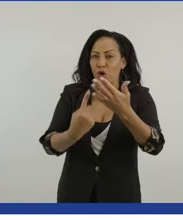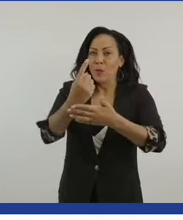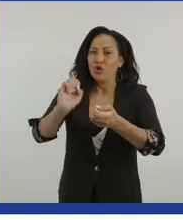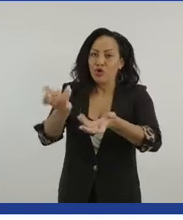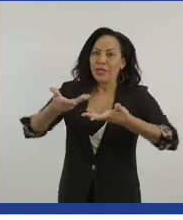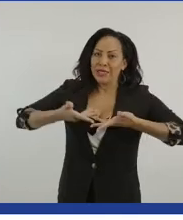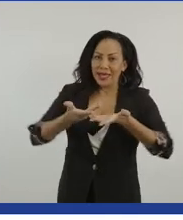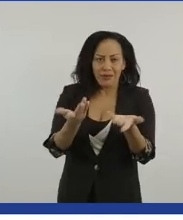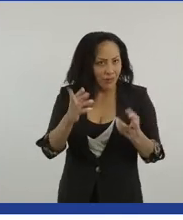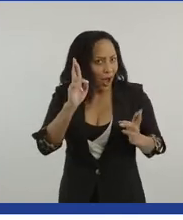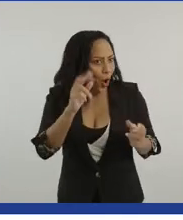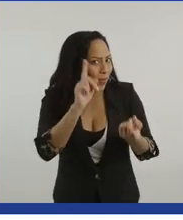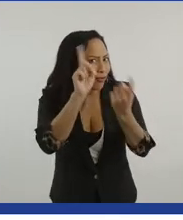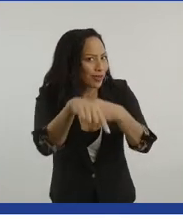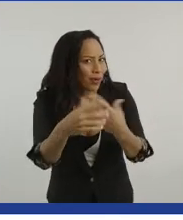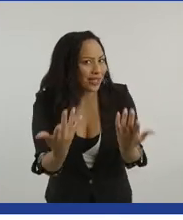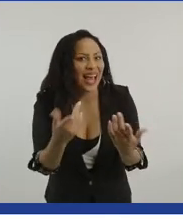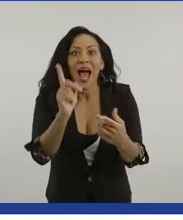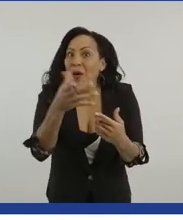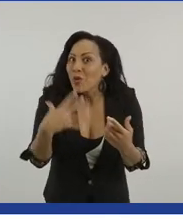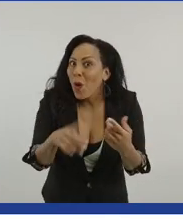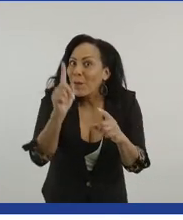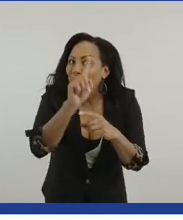I hope that answer your question and get involved.